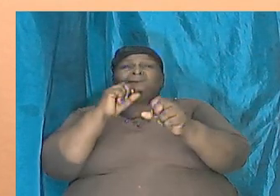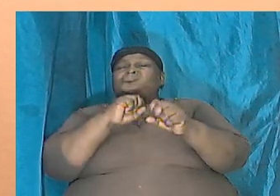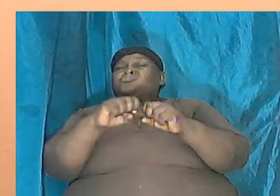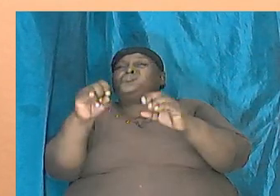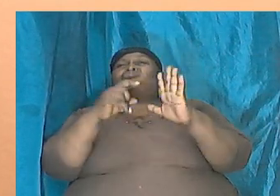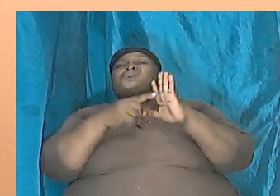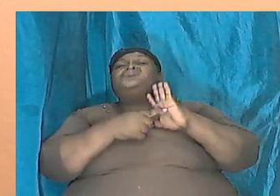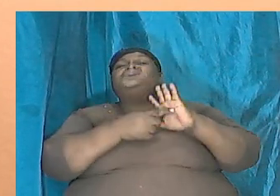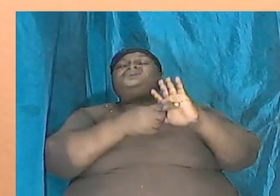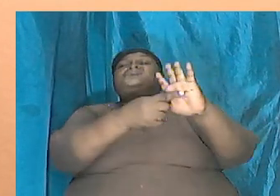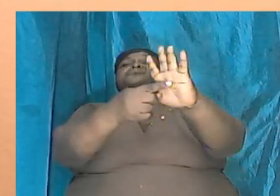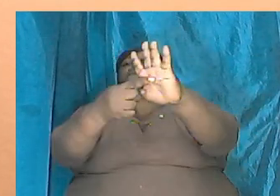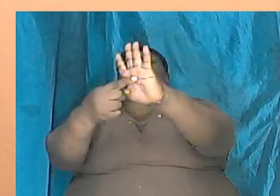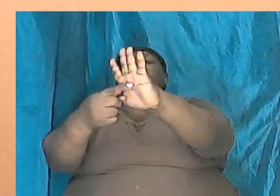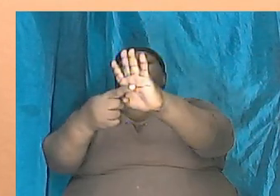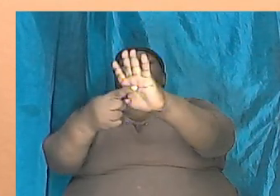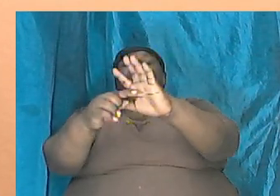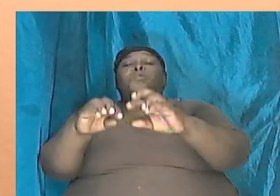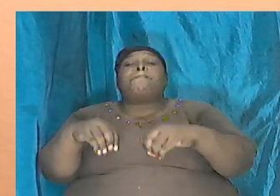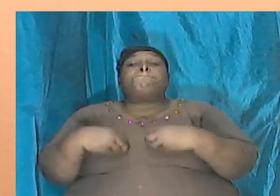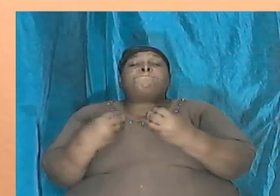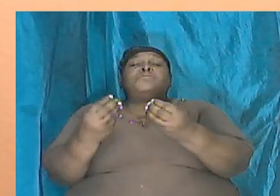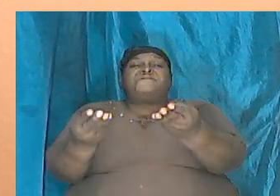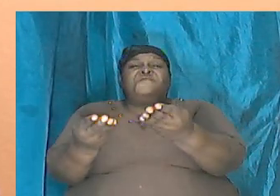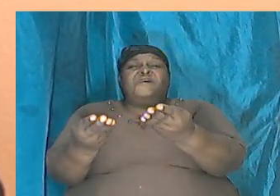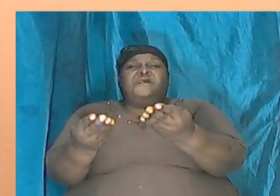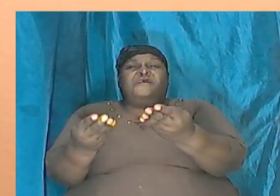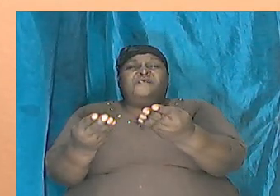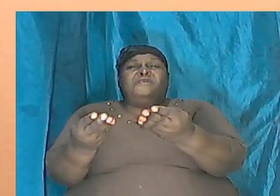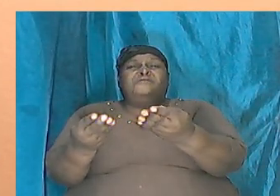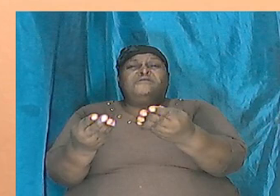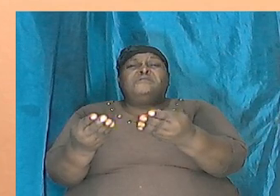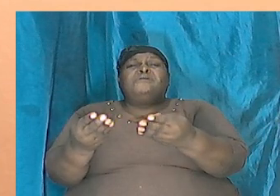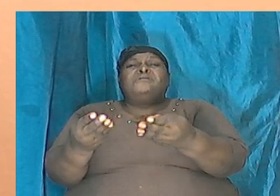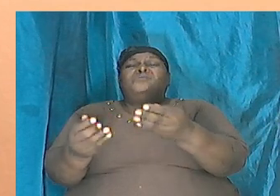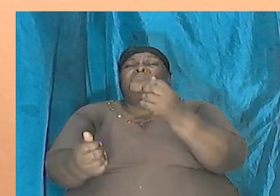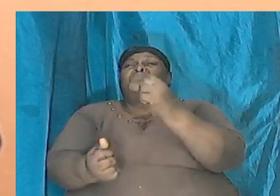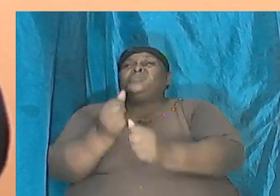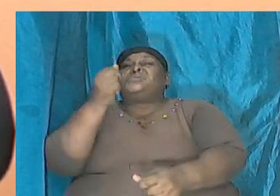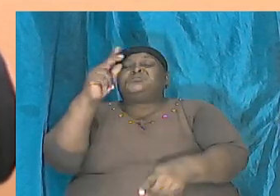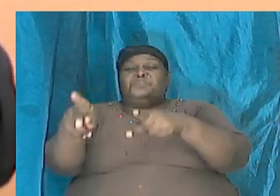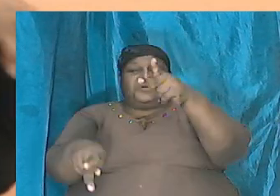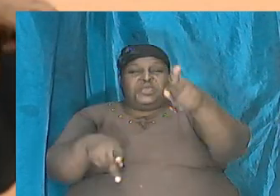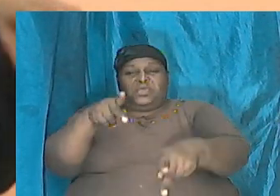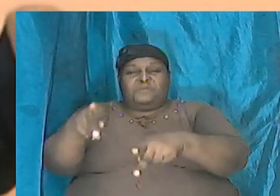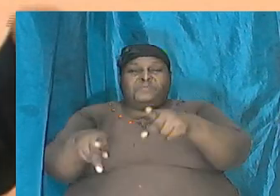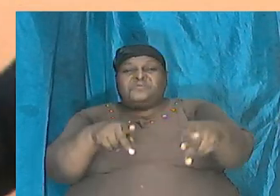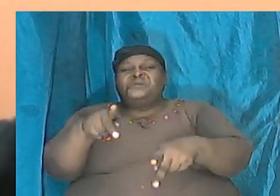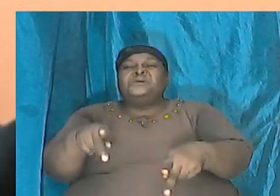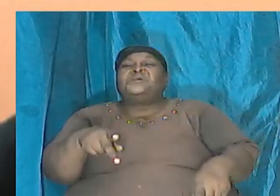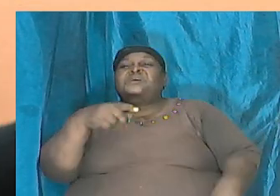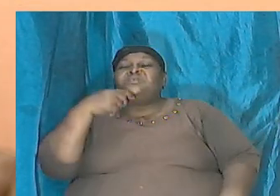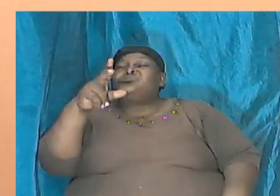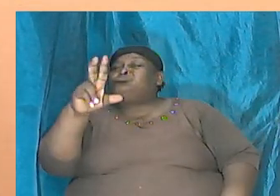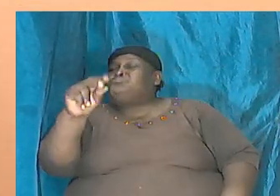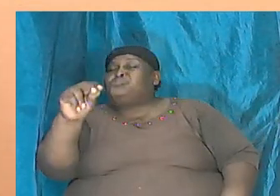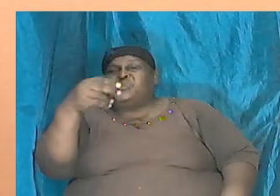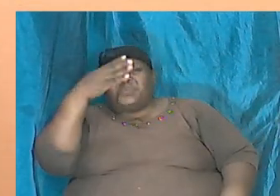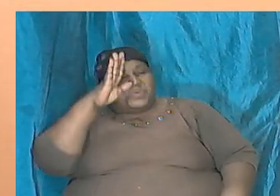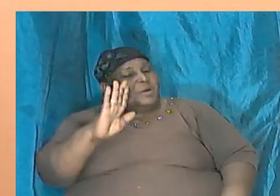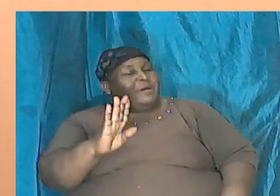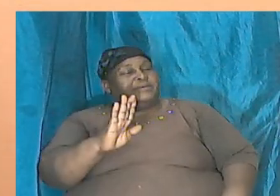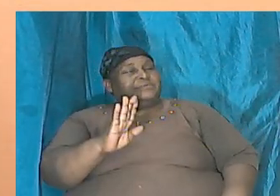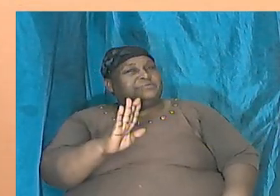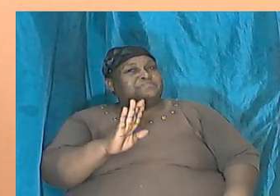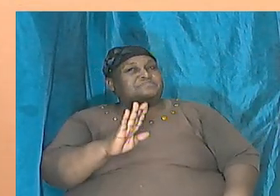then it provides a basis on which people can say there is therefore no God. And